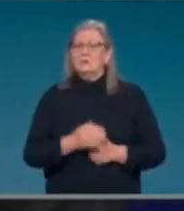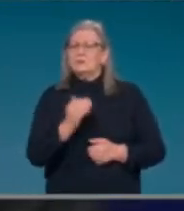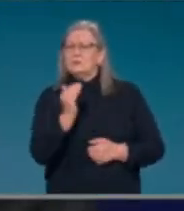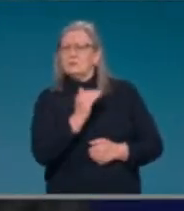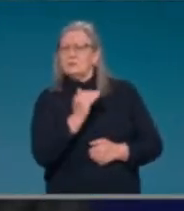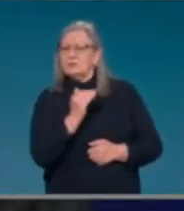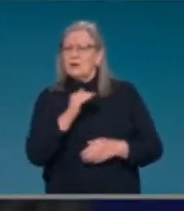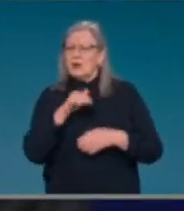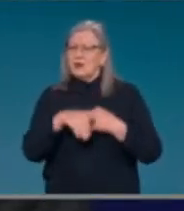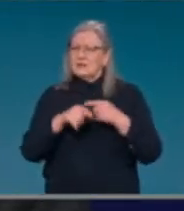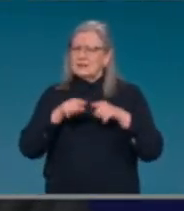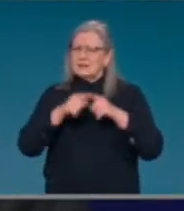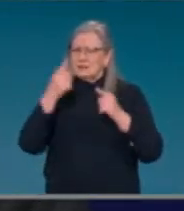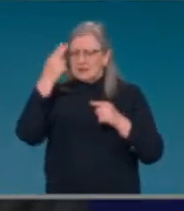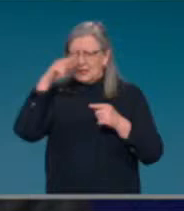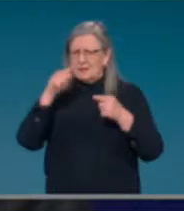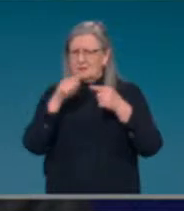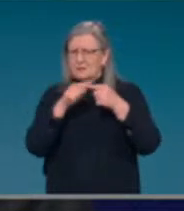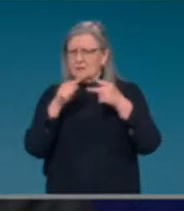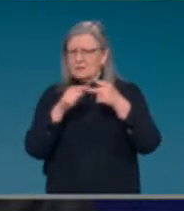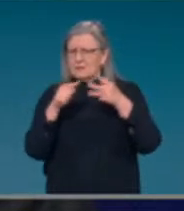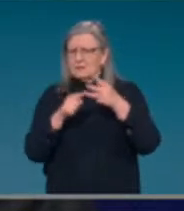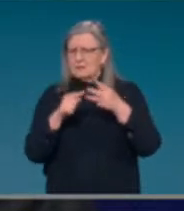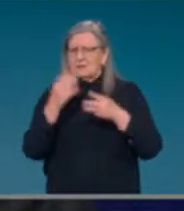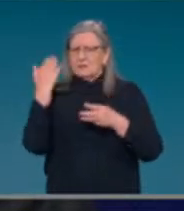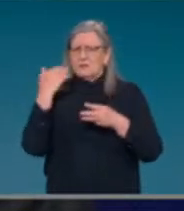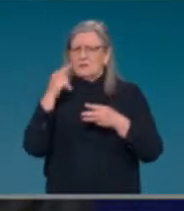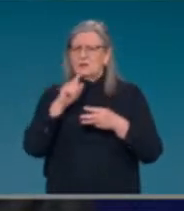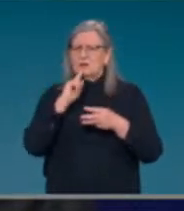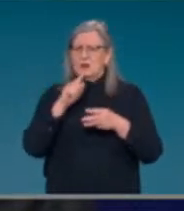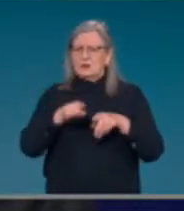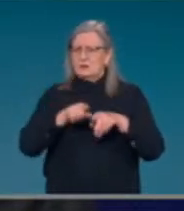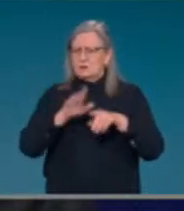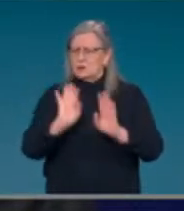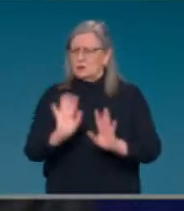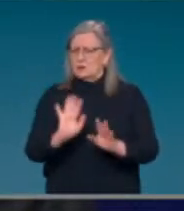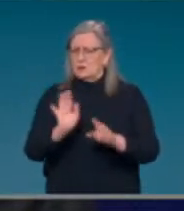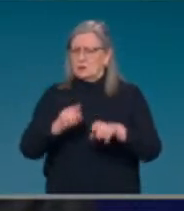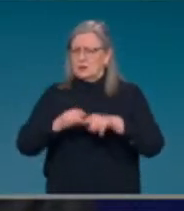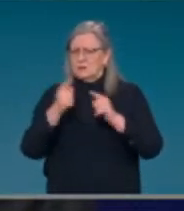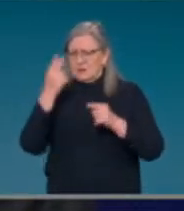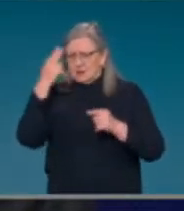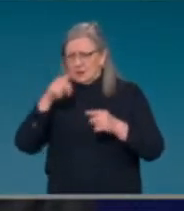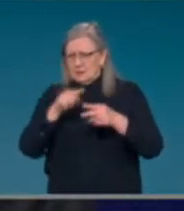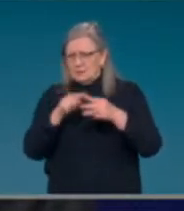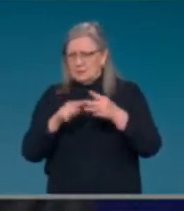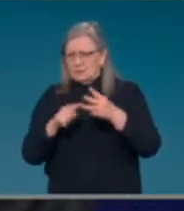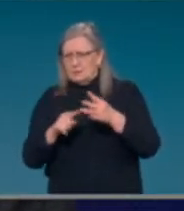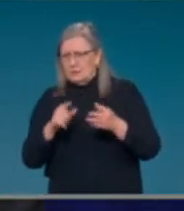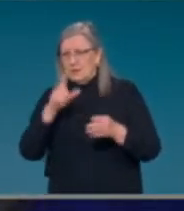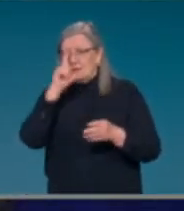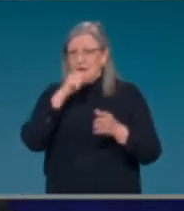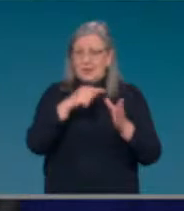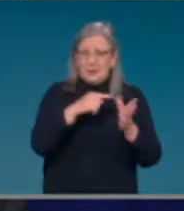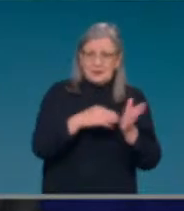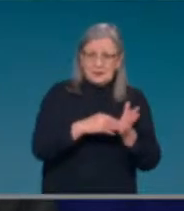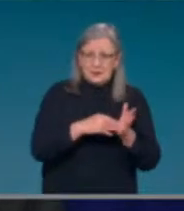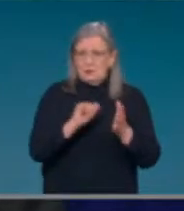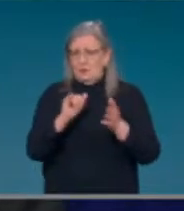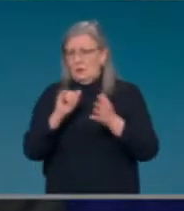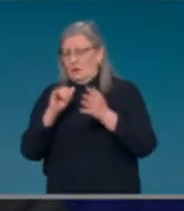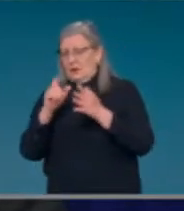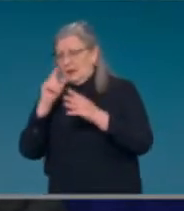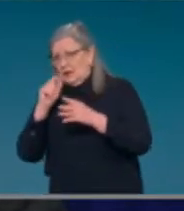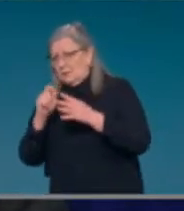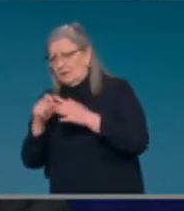until now has been don't mix and match. Now, you're saying if you've had AZ, you can get Pfizer. So, can you just run through why that's okay? And just